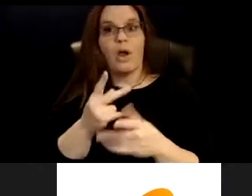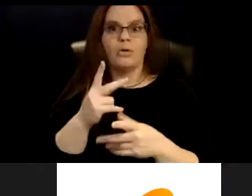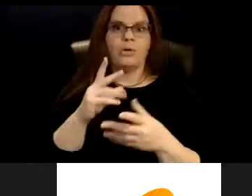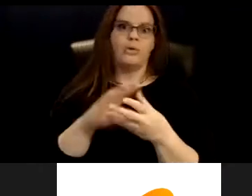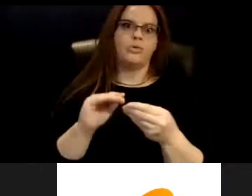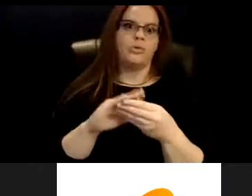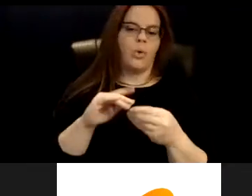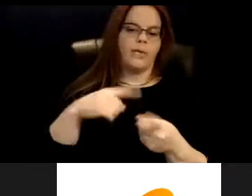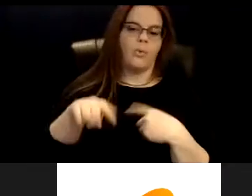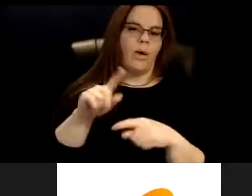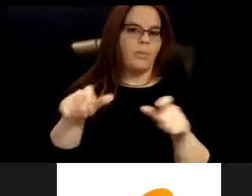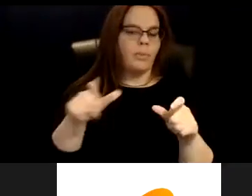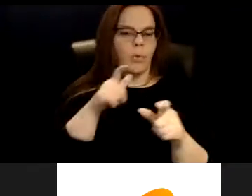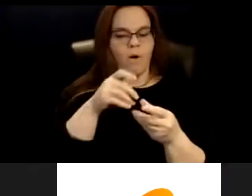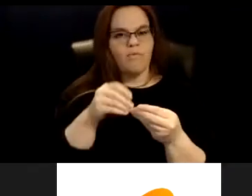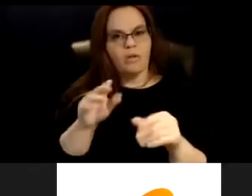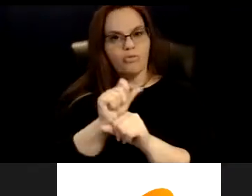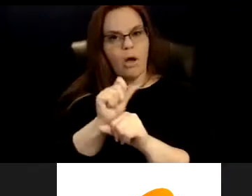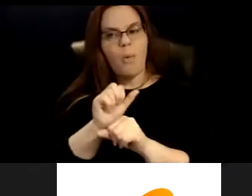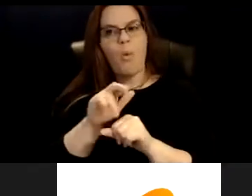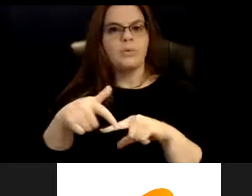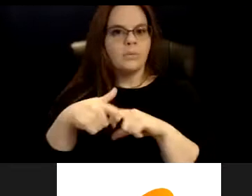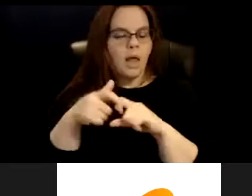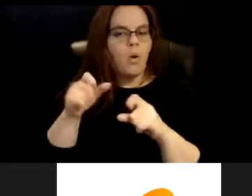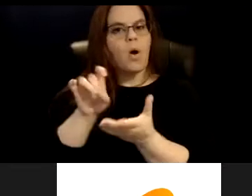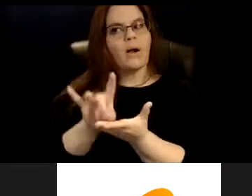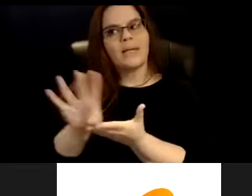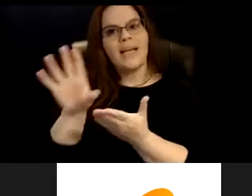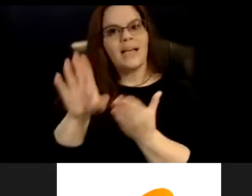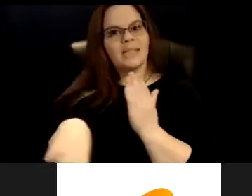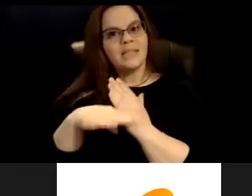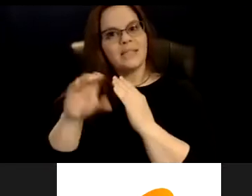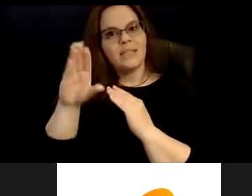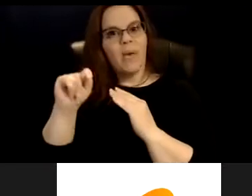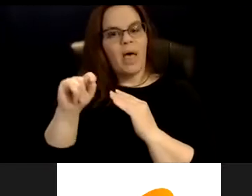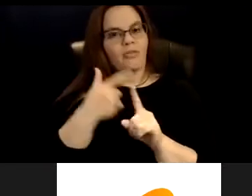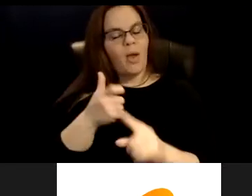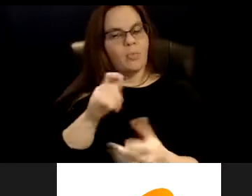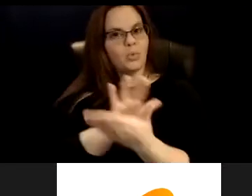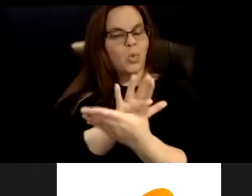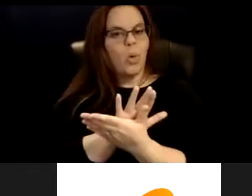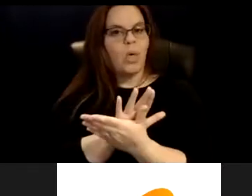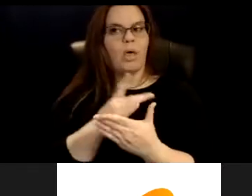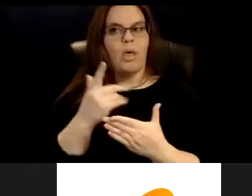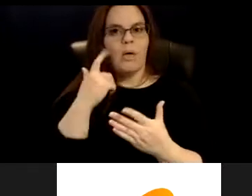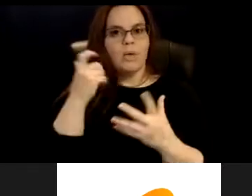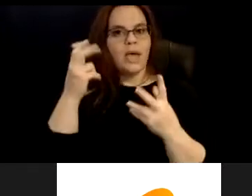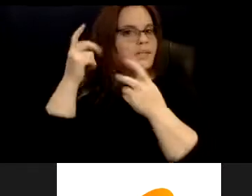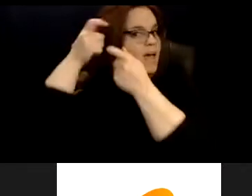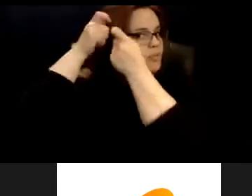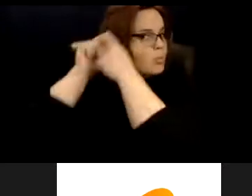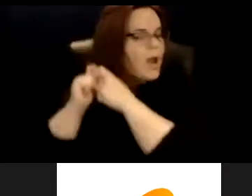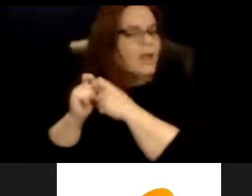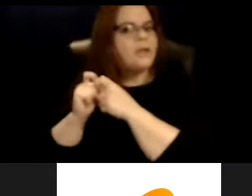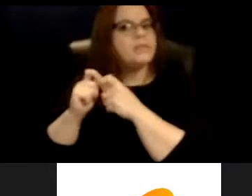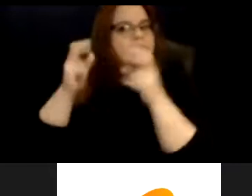have lost jobs or have been suspended or expelled from school, um, because they had braids, locks, fro,